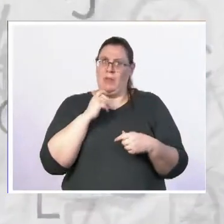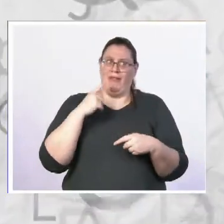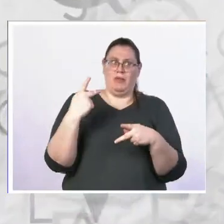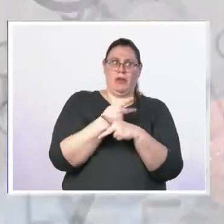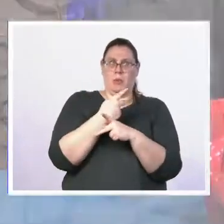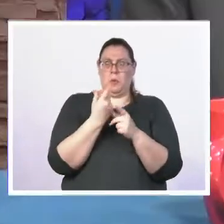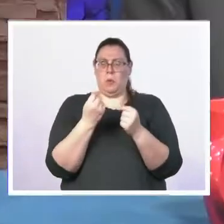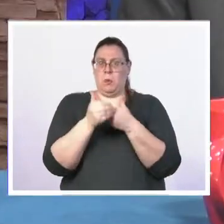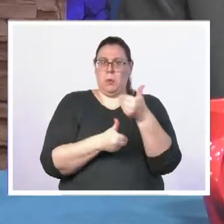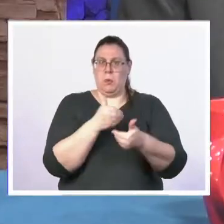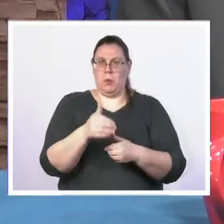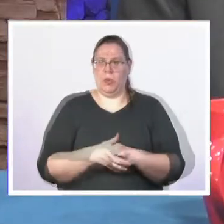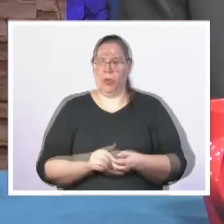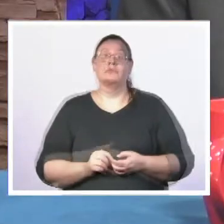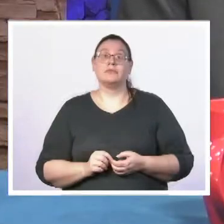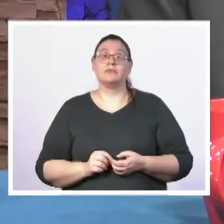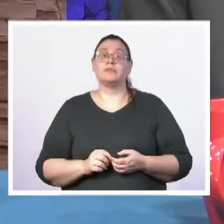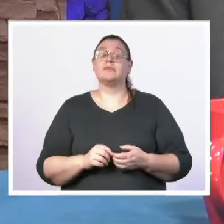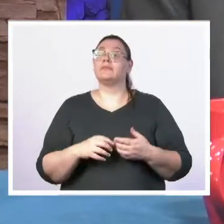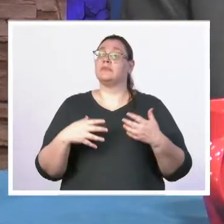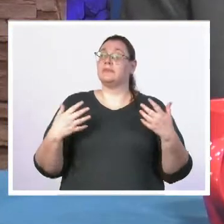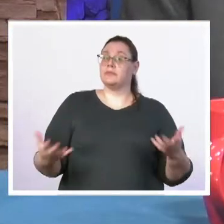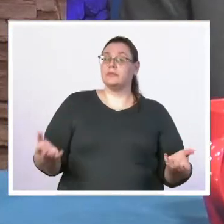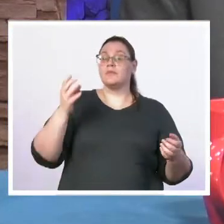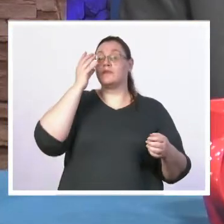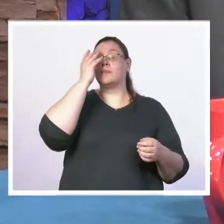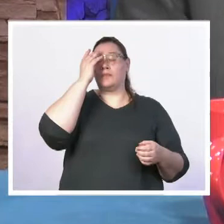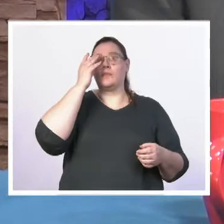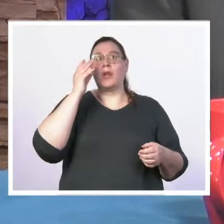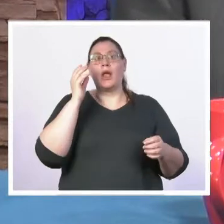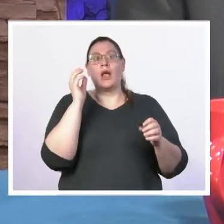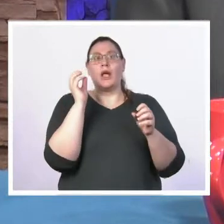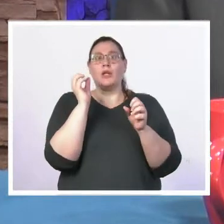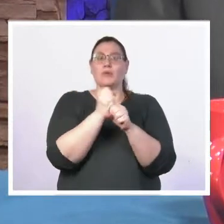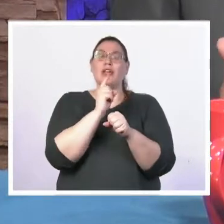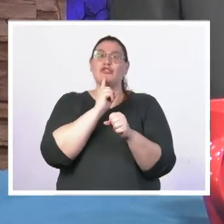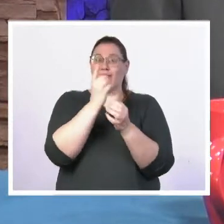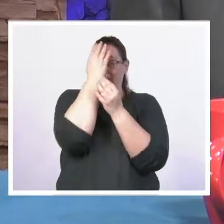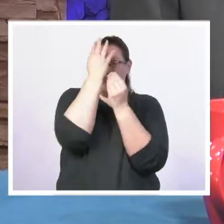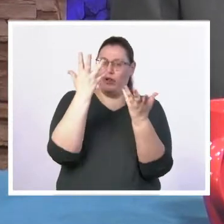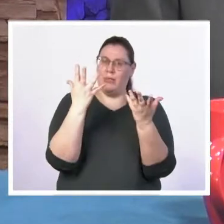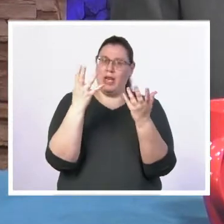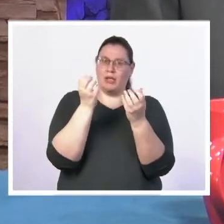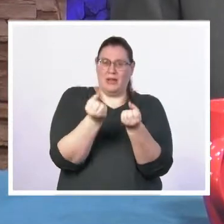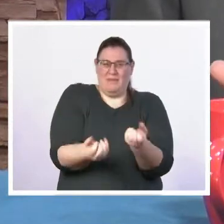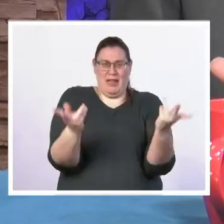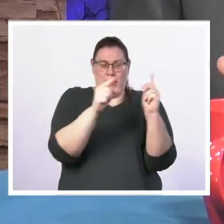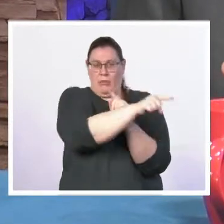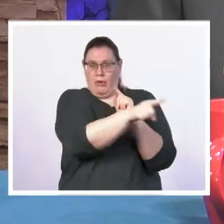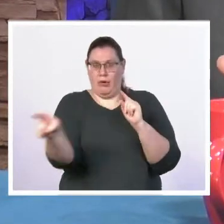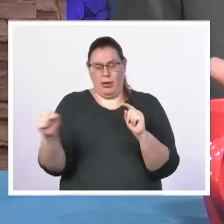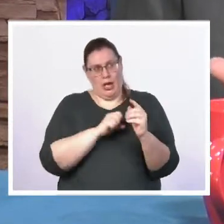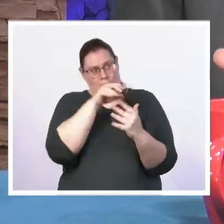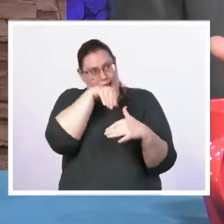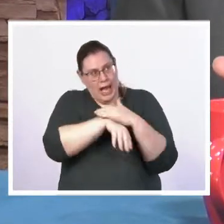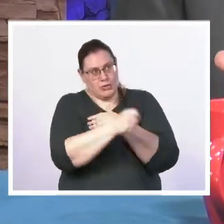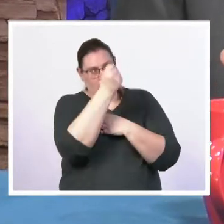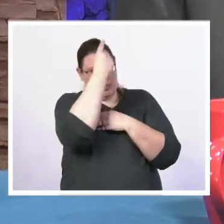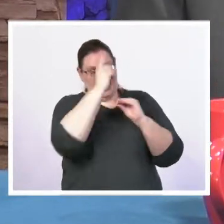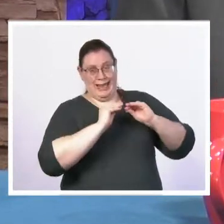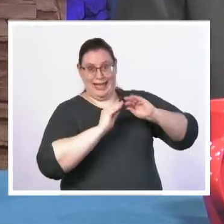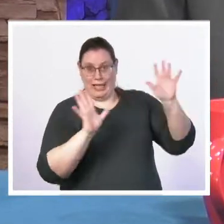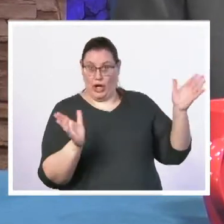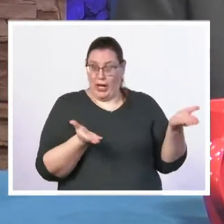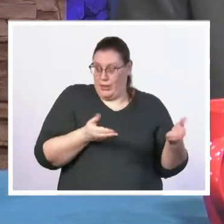so in order to make things as accessible as possible and to serve humanity in the best way